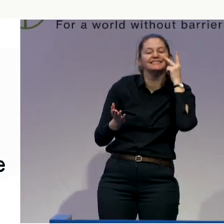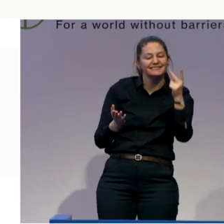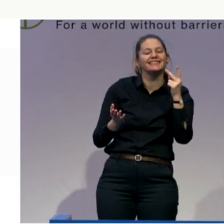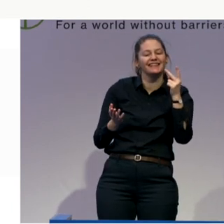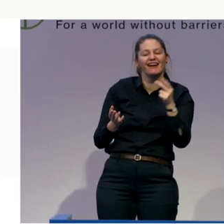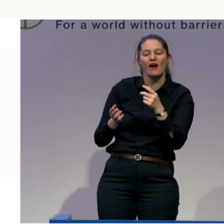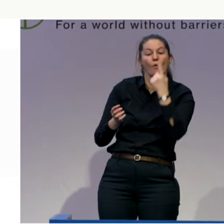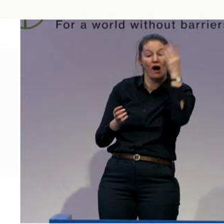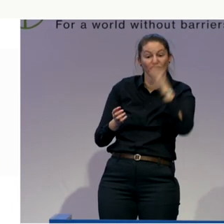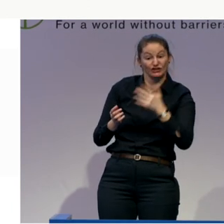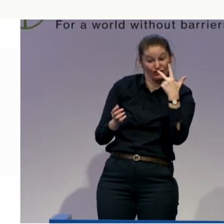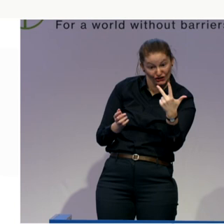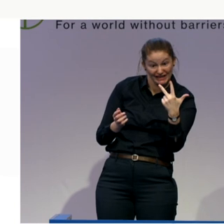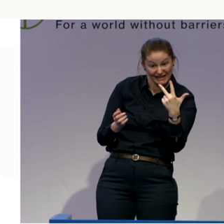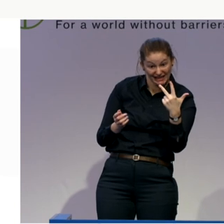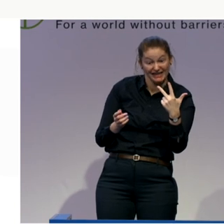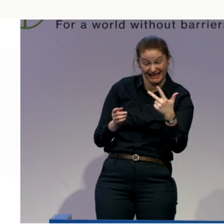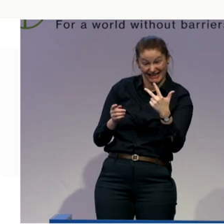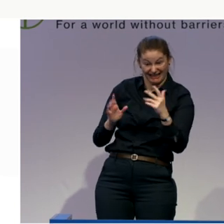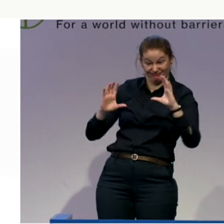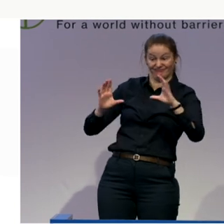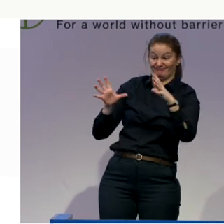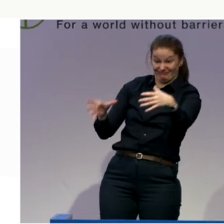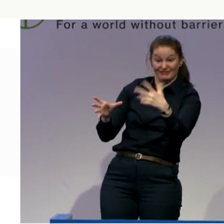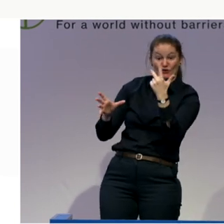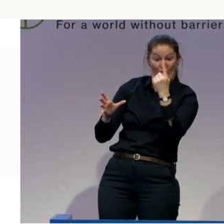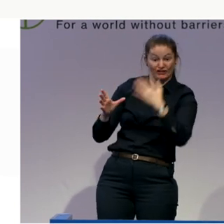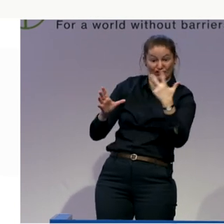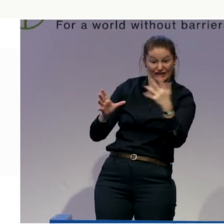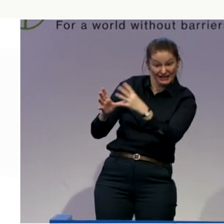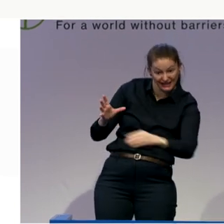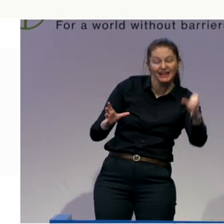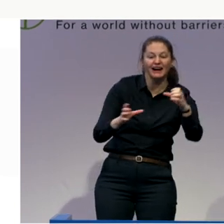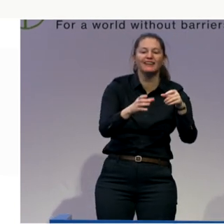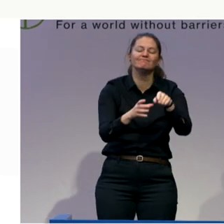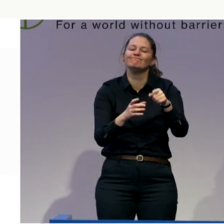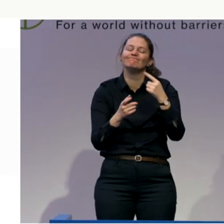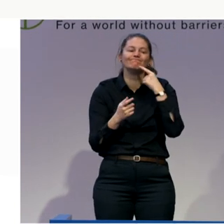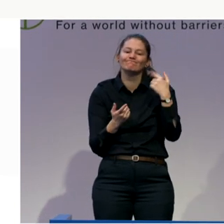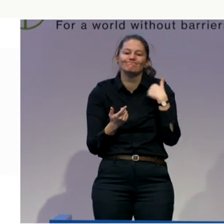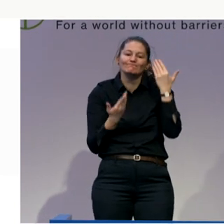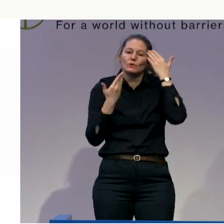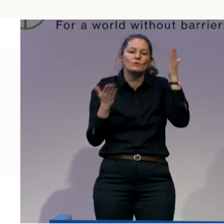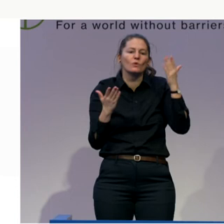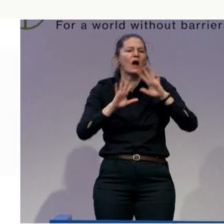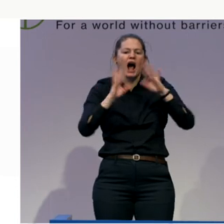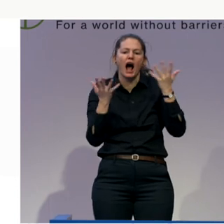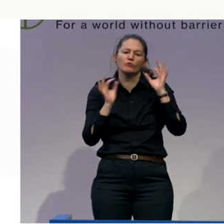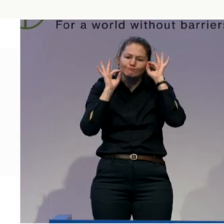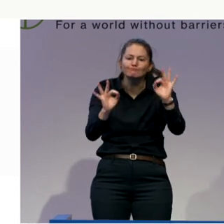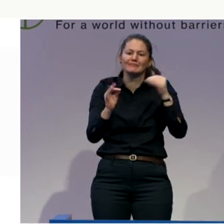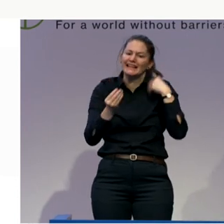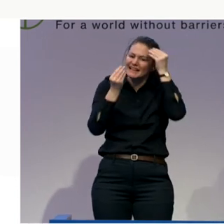our people, our respondents, didn't know basic facts about the system because